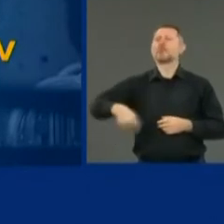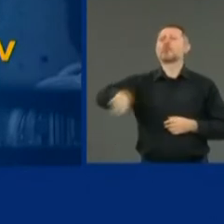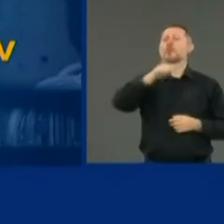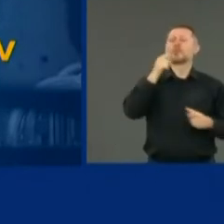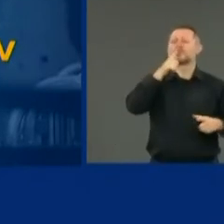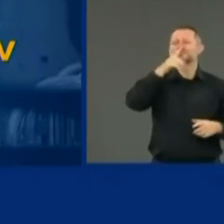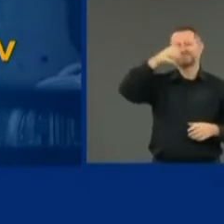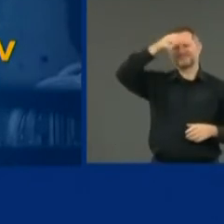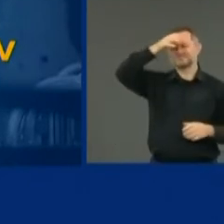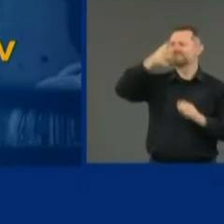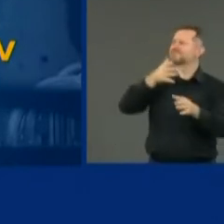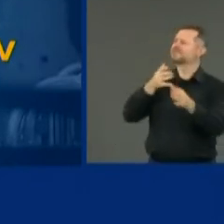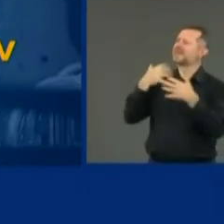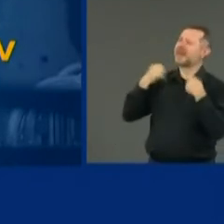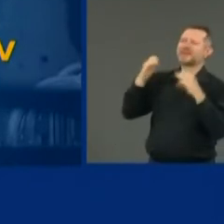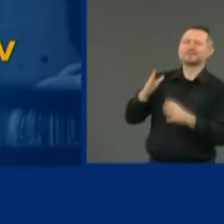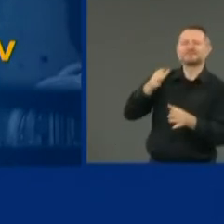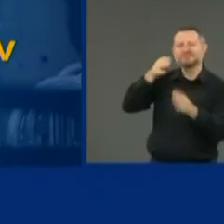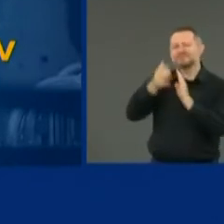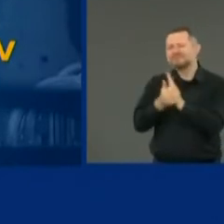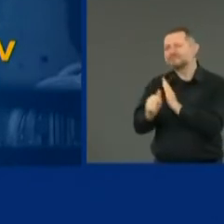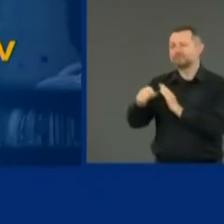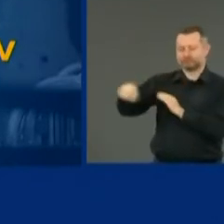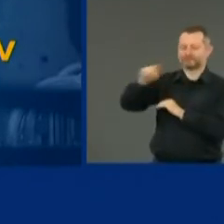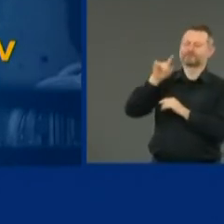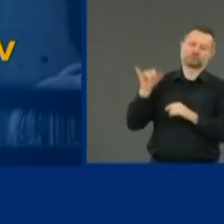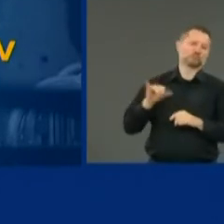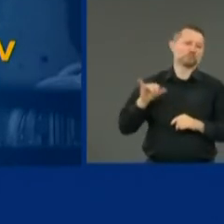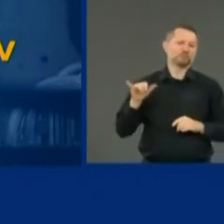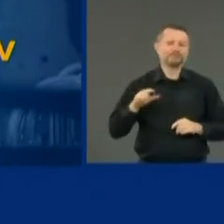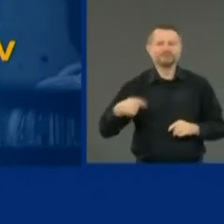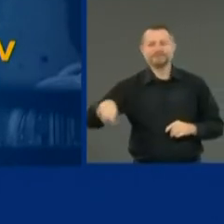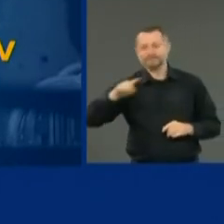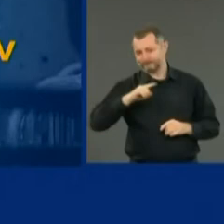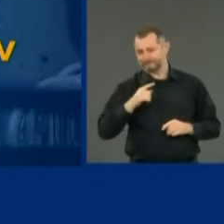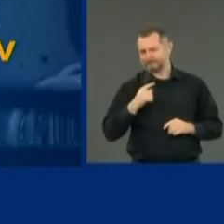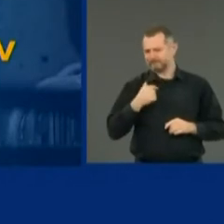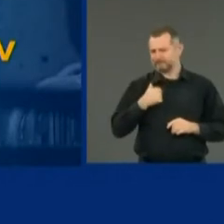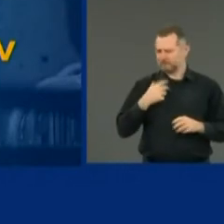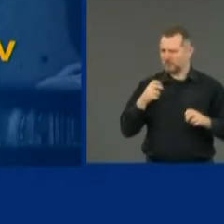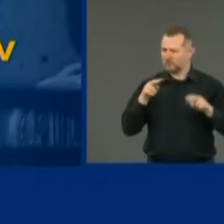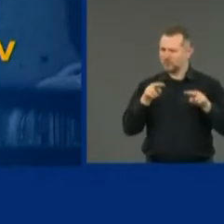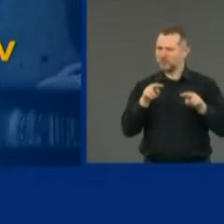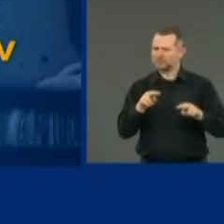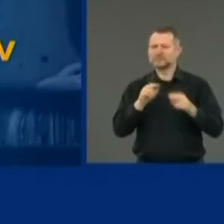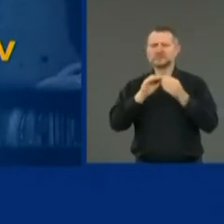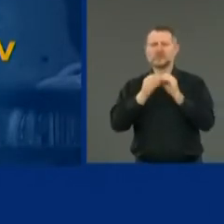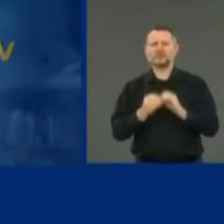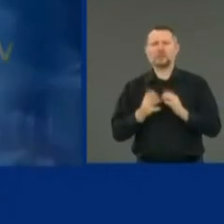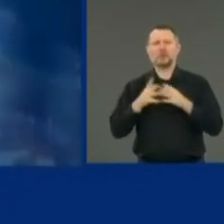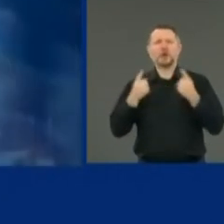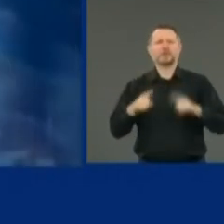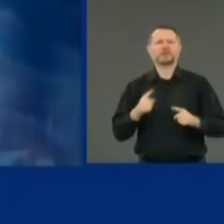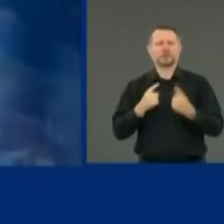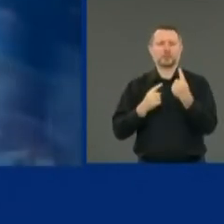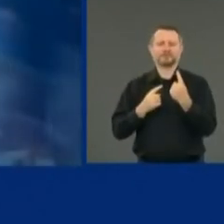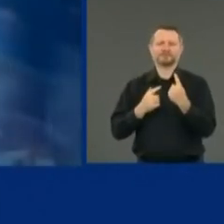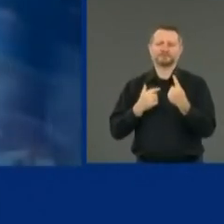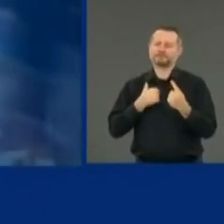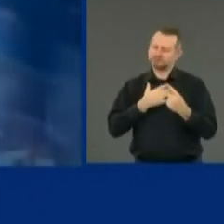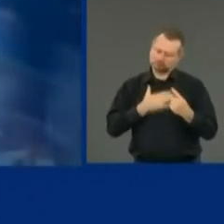spoken to are concerned about it. So while we're waiting to see if there's any result, get a test in the meantime.